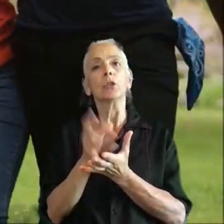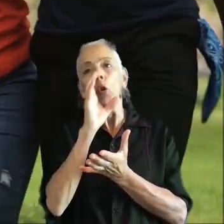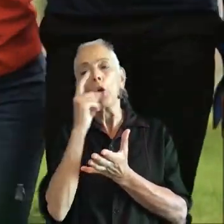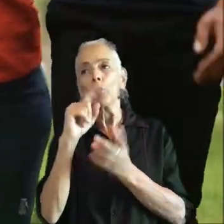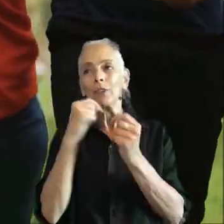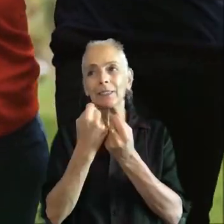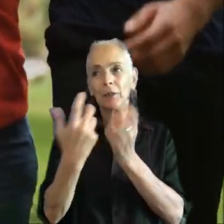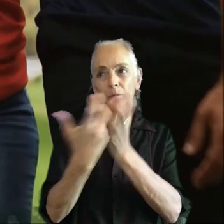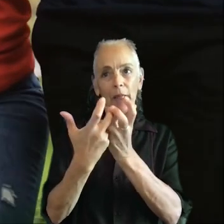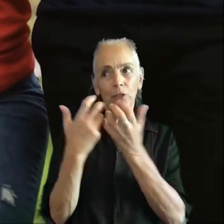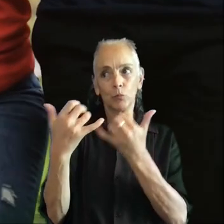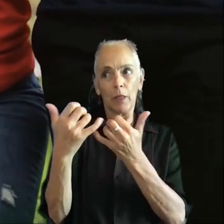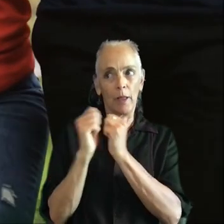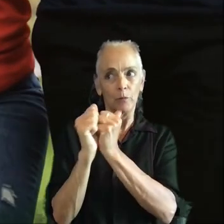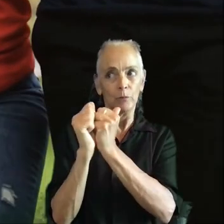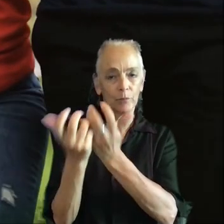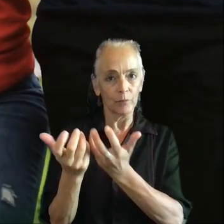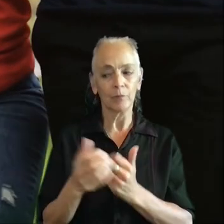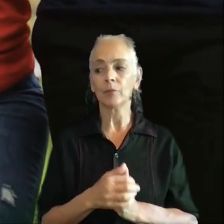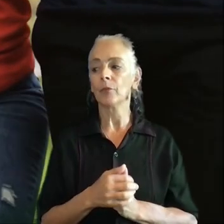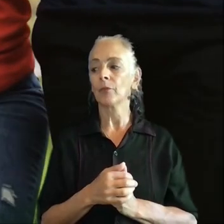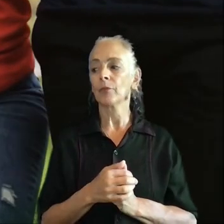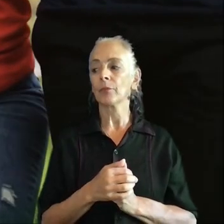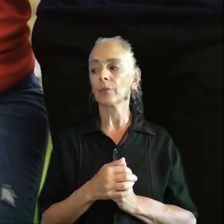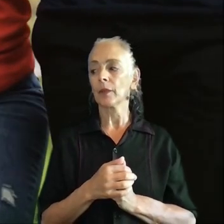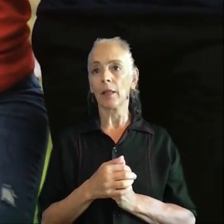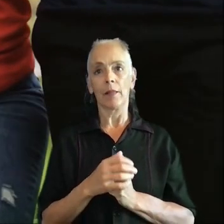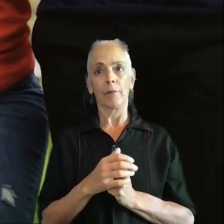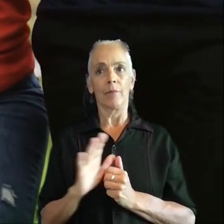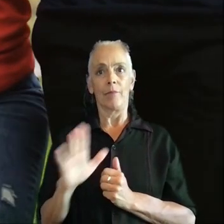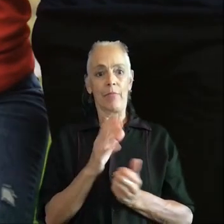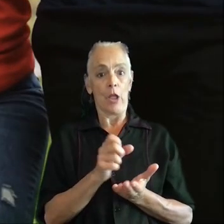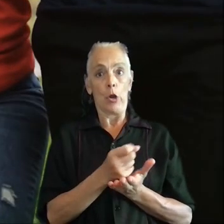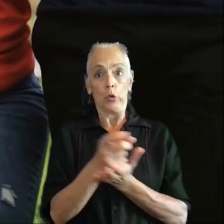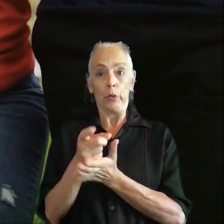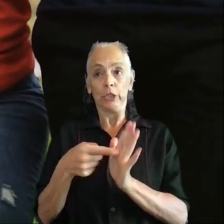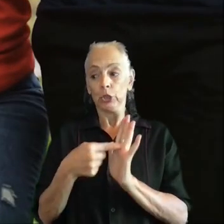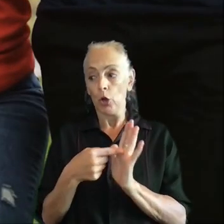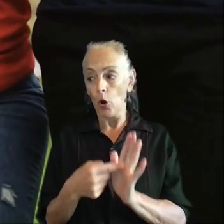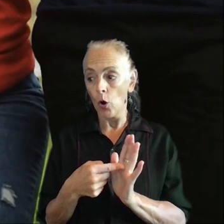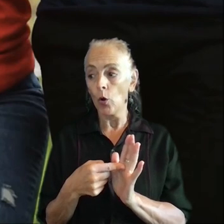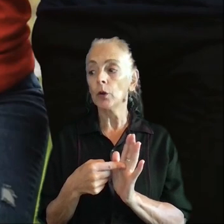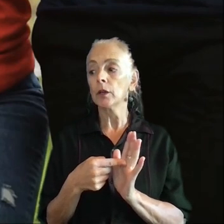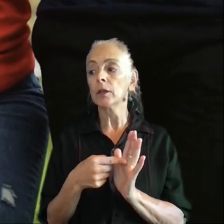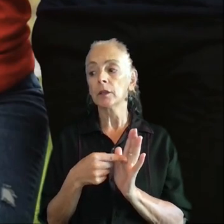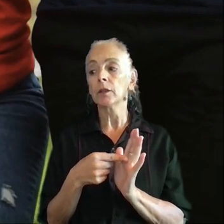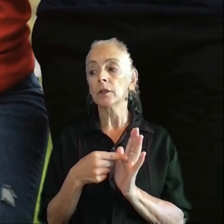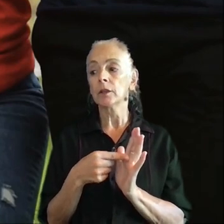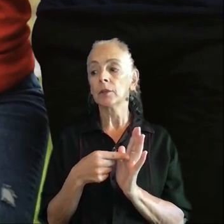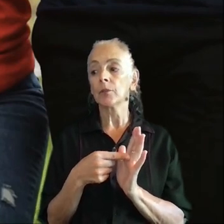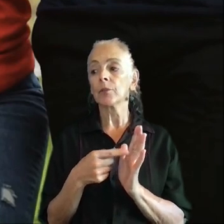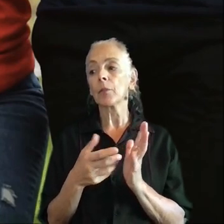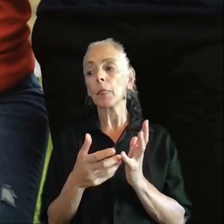can play with. And this tweet showed us that this mainly takes place in a dog